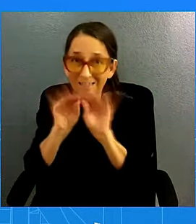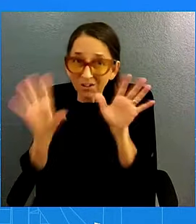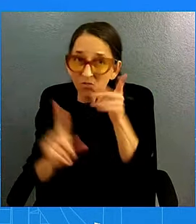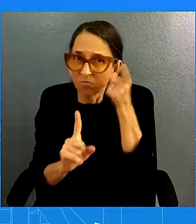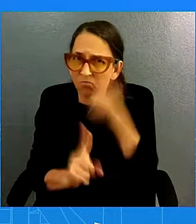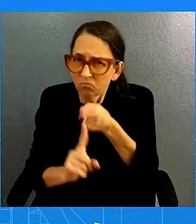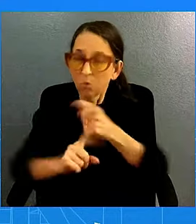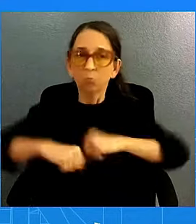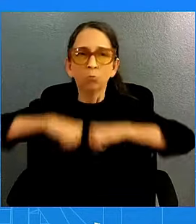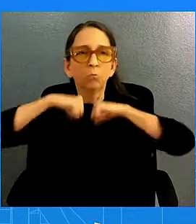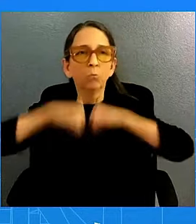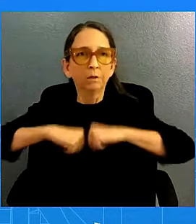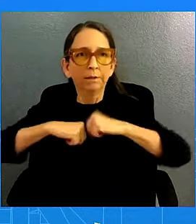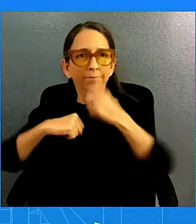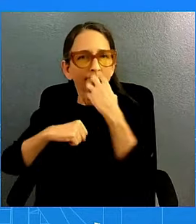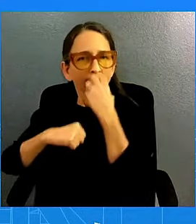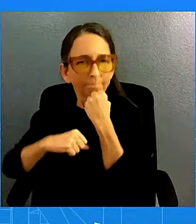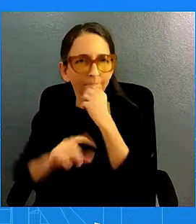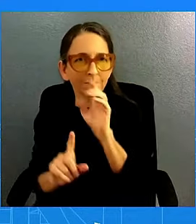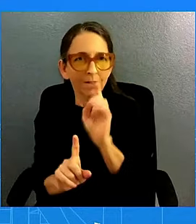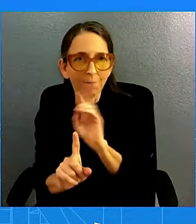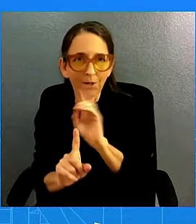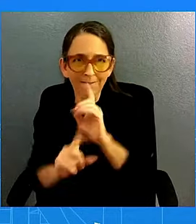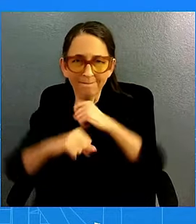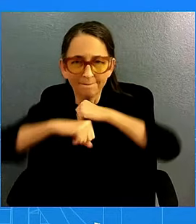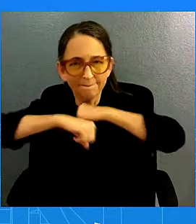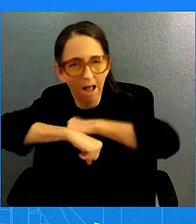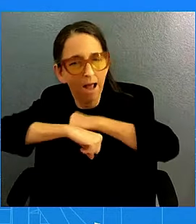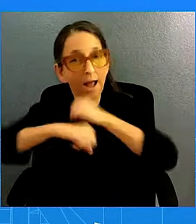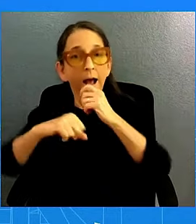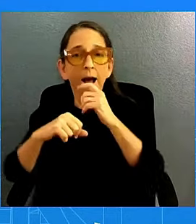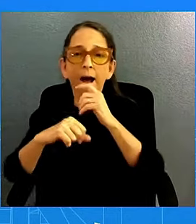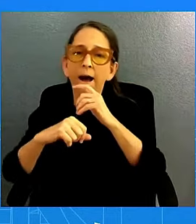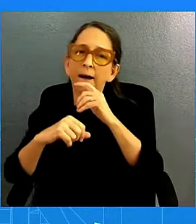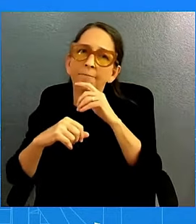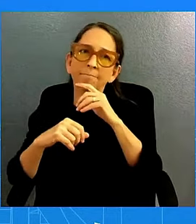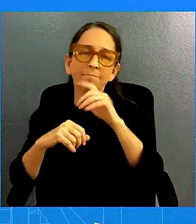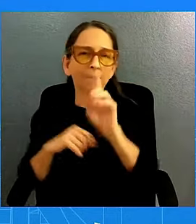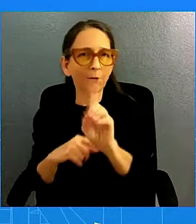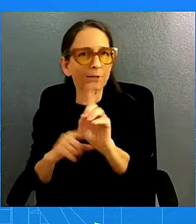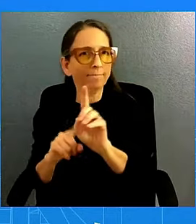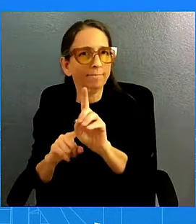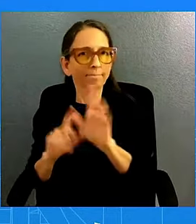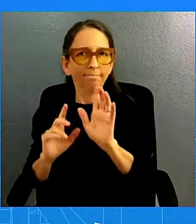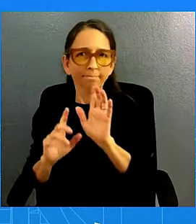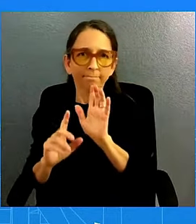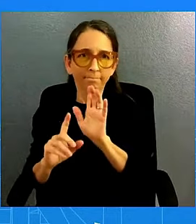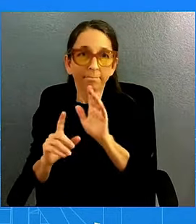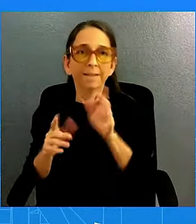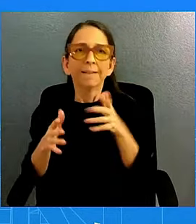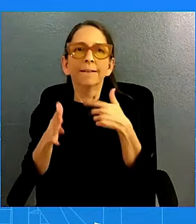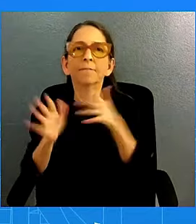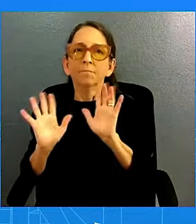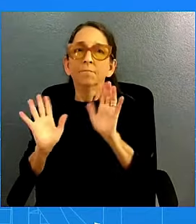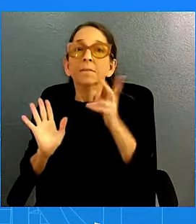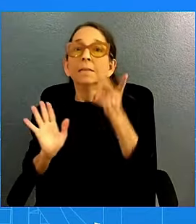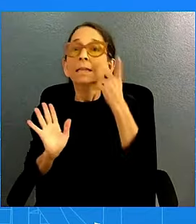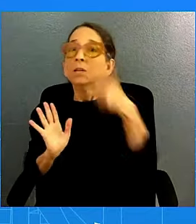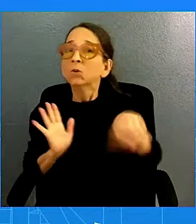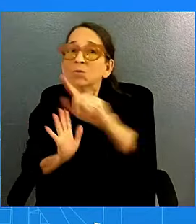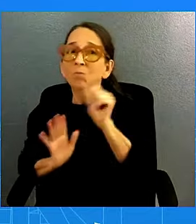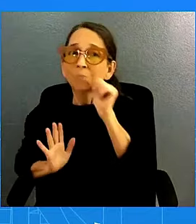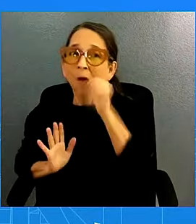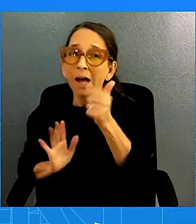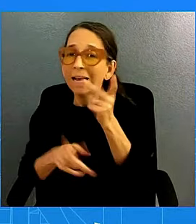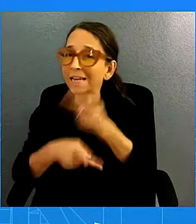for our democracy. And you've heard him say this. And so I'll leave it there. I'll see you all tomorrow. Thank you, everybody. An IVF